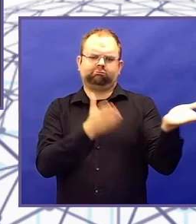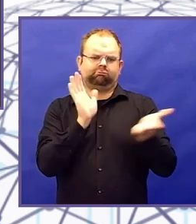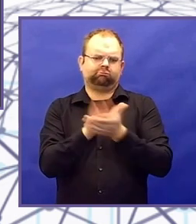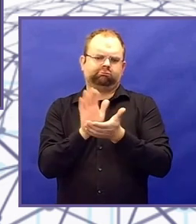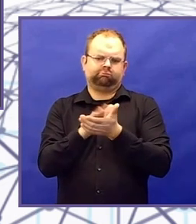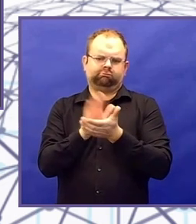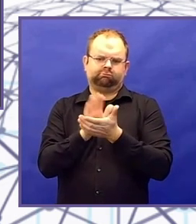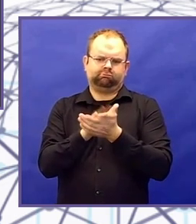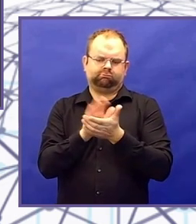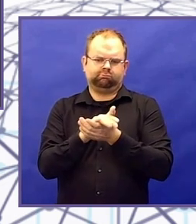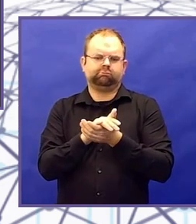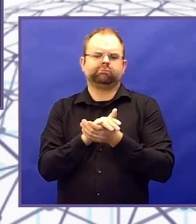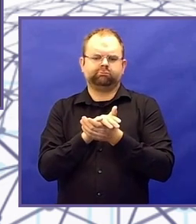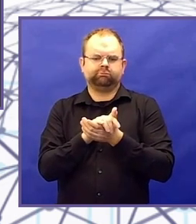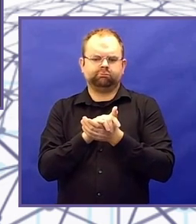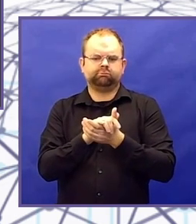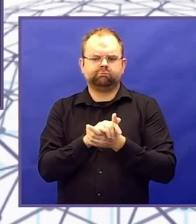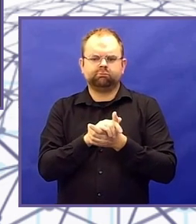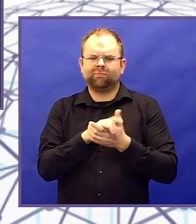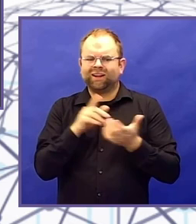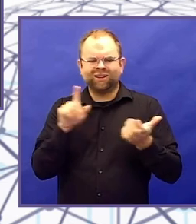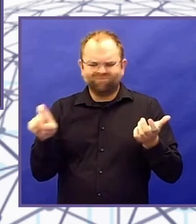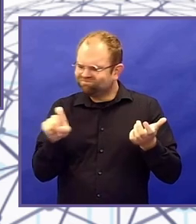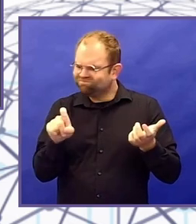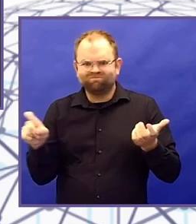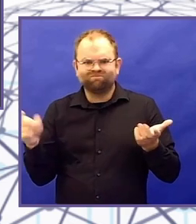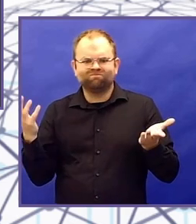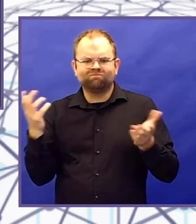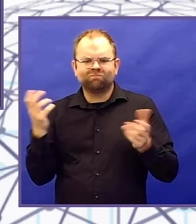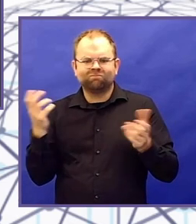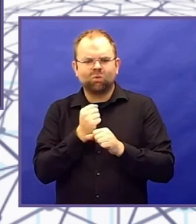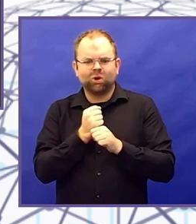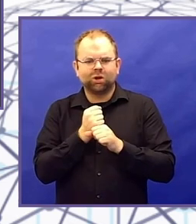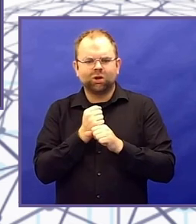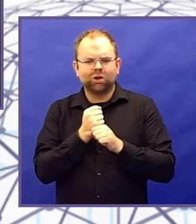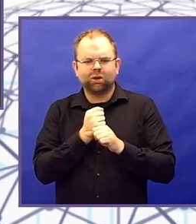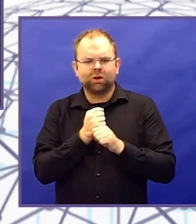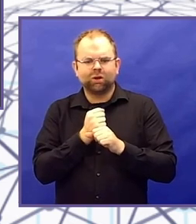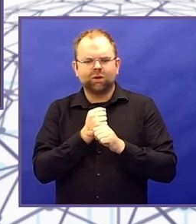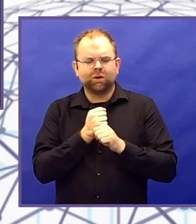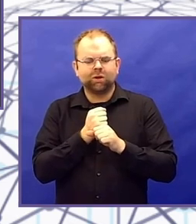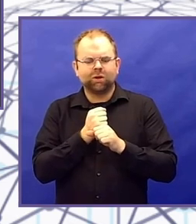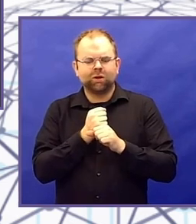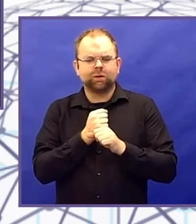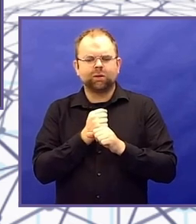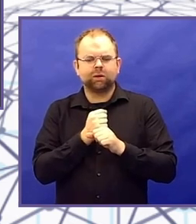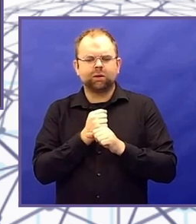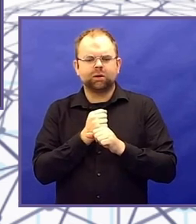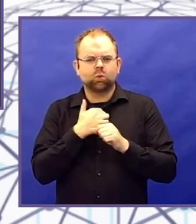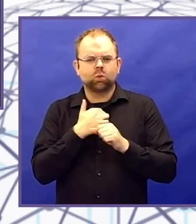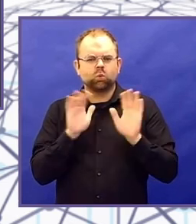all stressful moments, the best thing to do is to look at Yogi Bear. Yogi, come here and say hello.